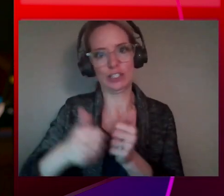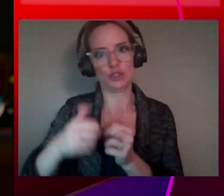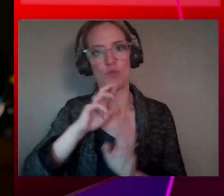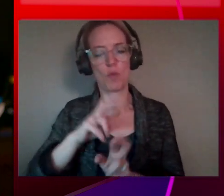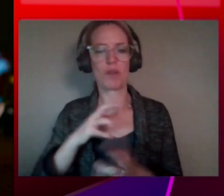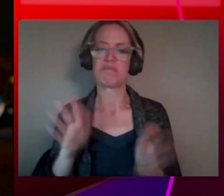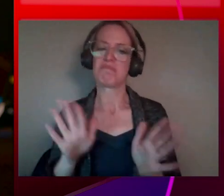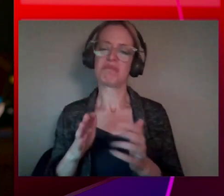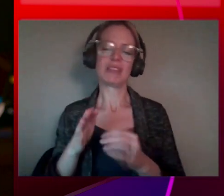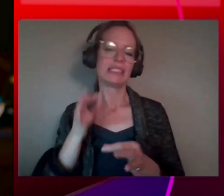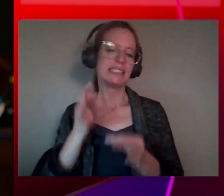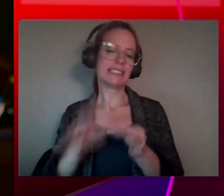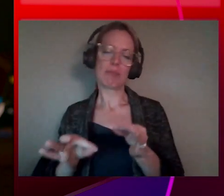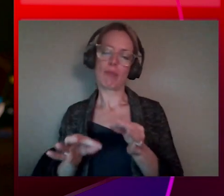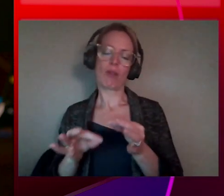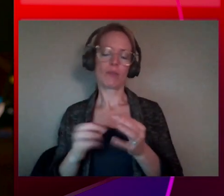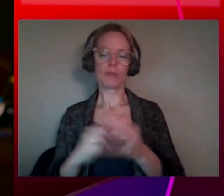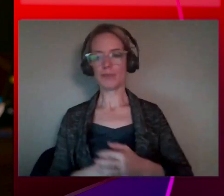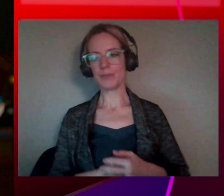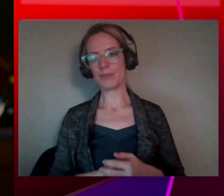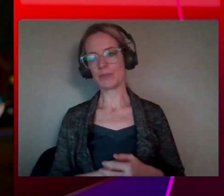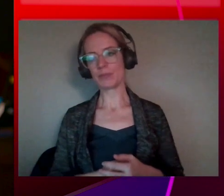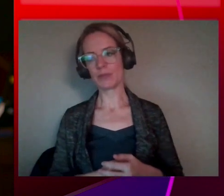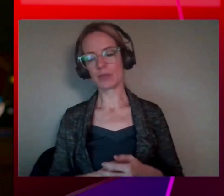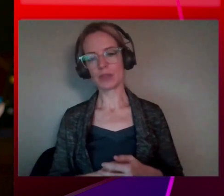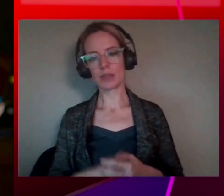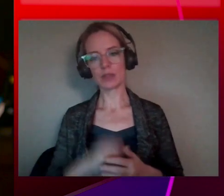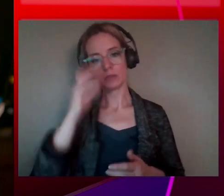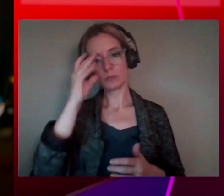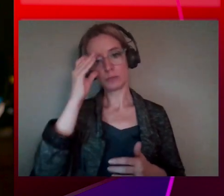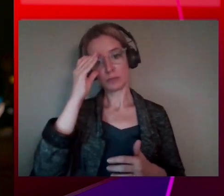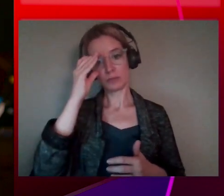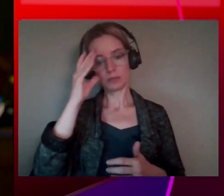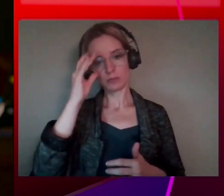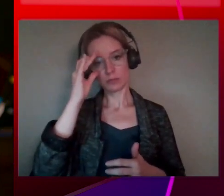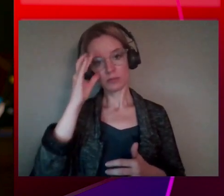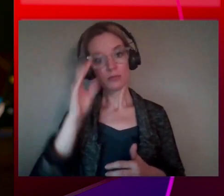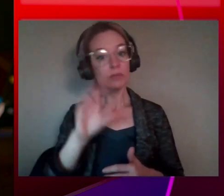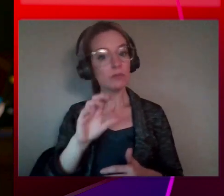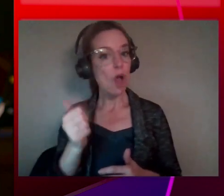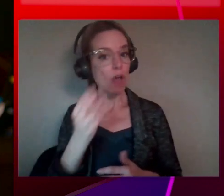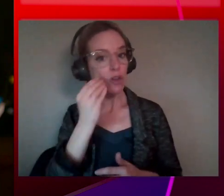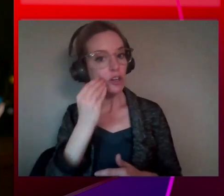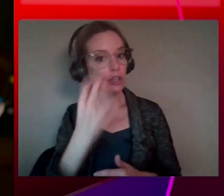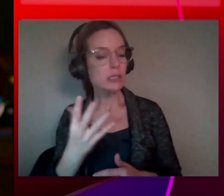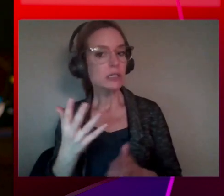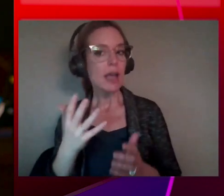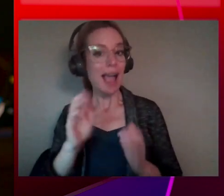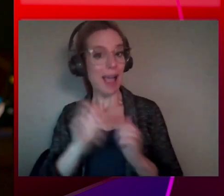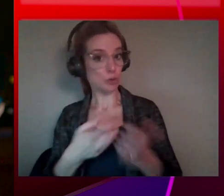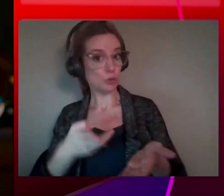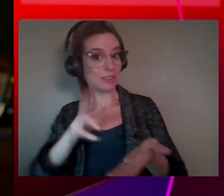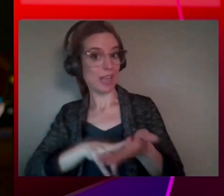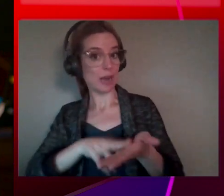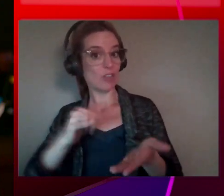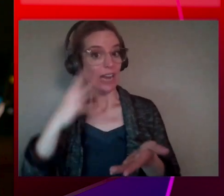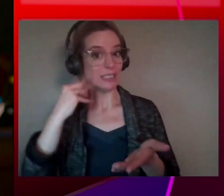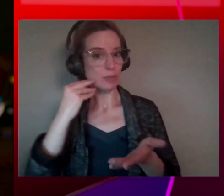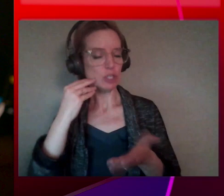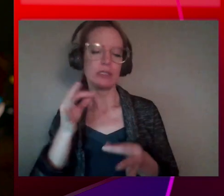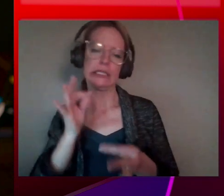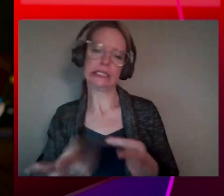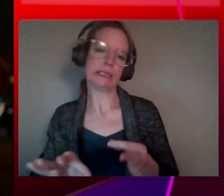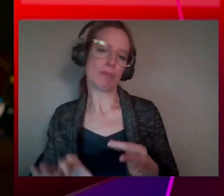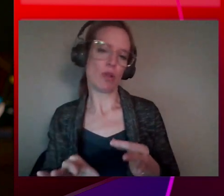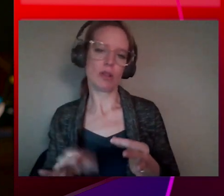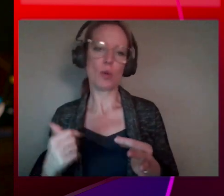it as simple as possible. The other thing I will note, that the sign up experience is very simple. Because we are an add-on,